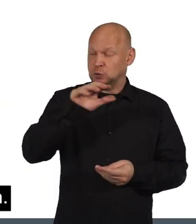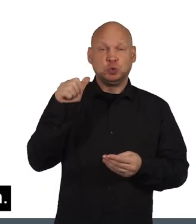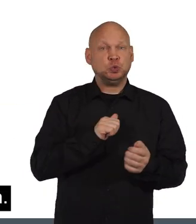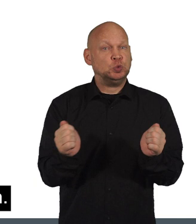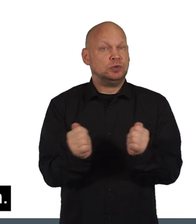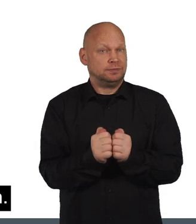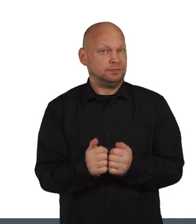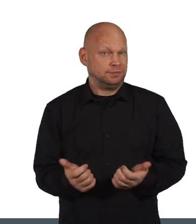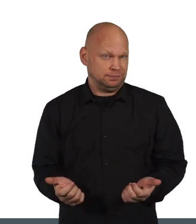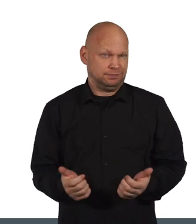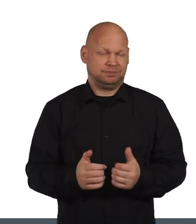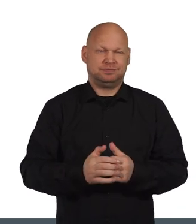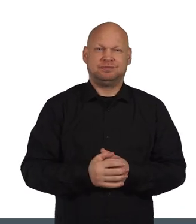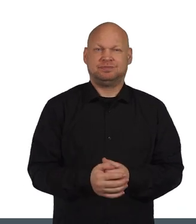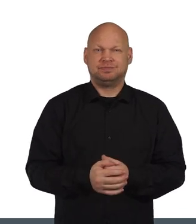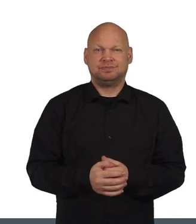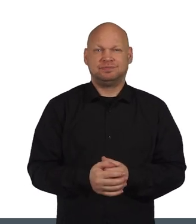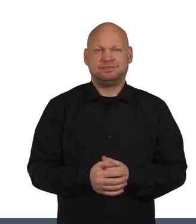should agree with.